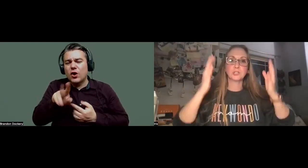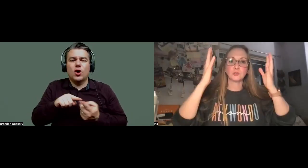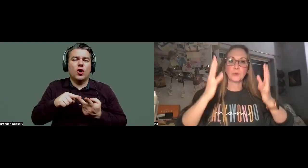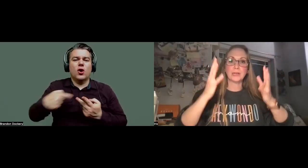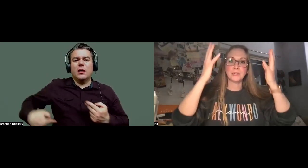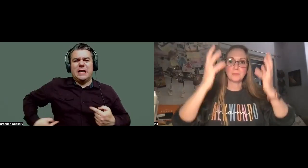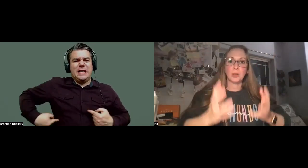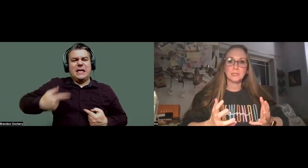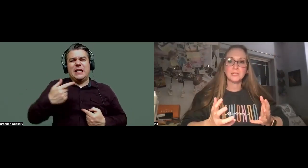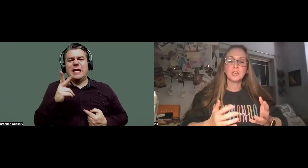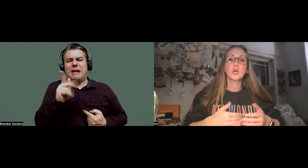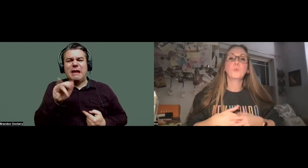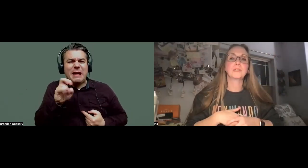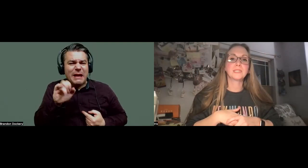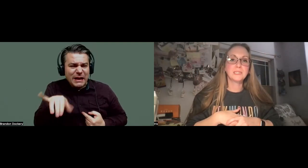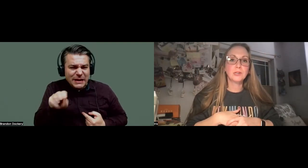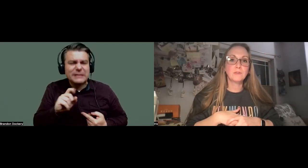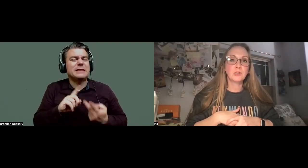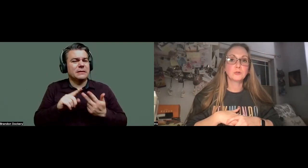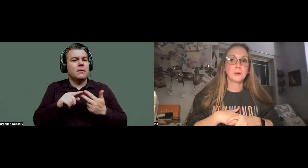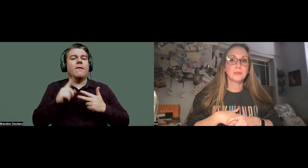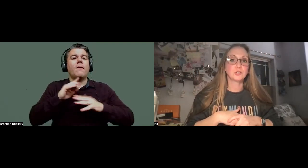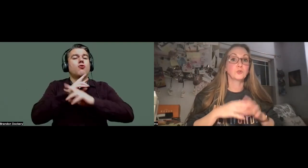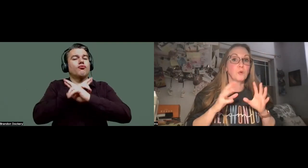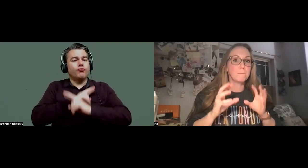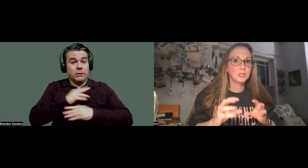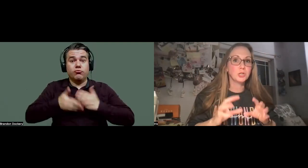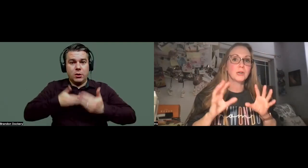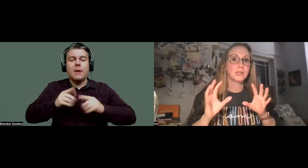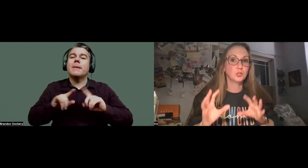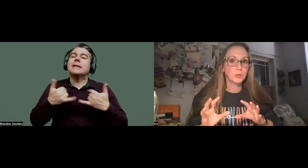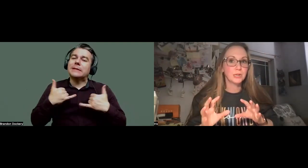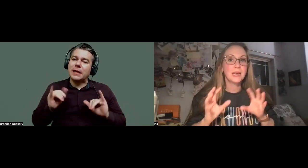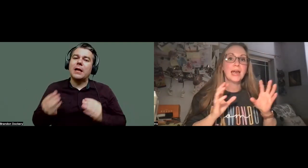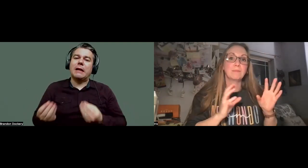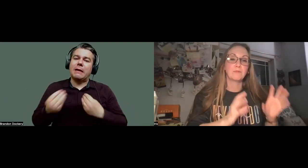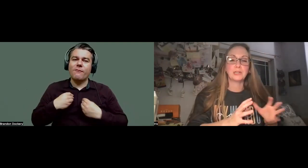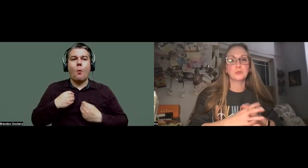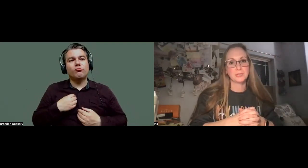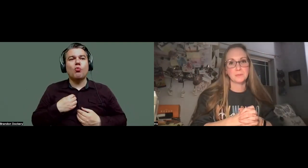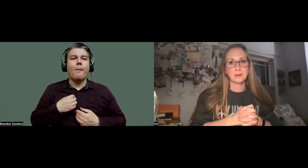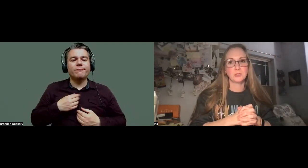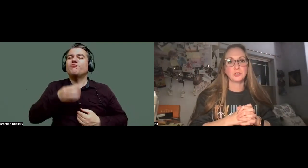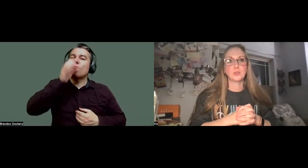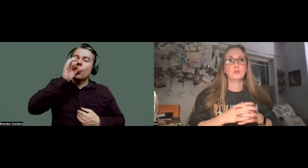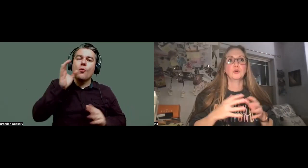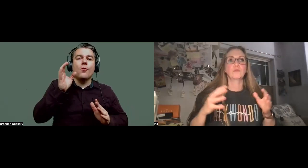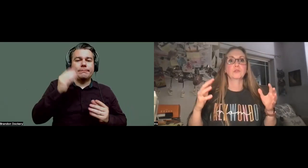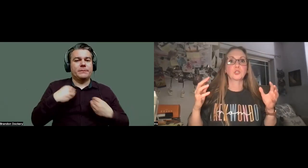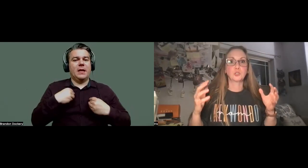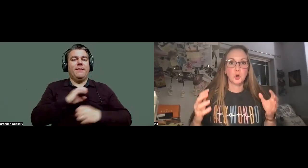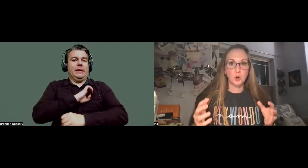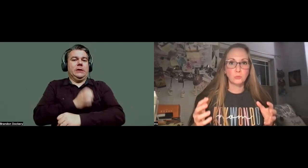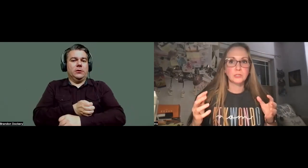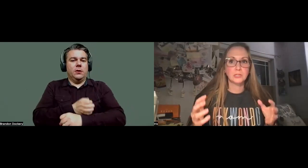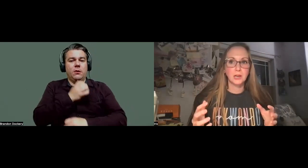everything just rest and process while still giving you something to munch on and drink and provide you with some energy so that you don't